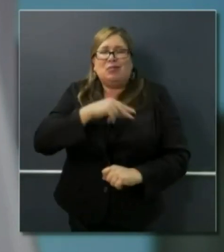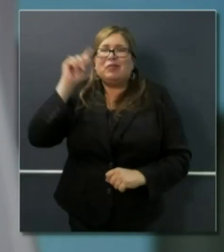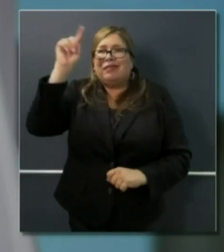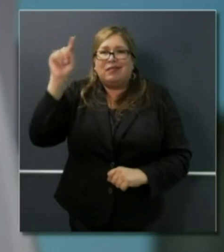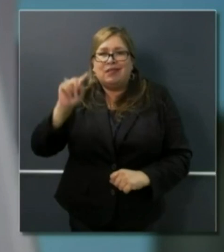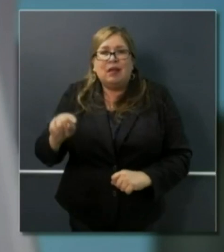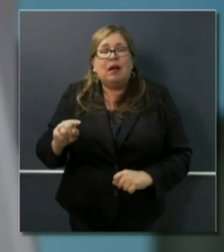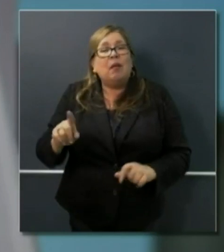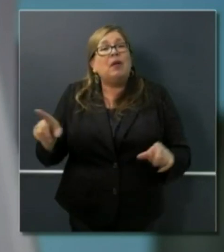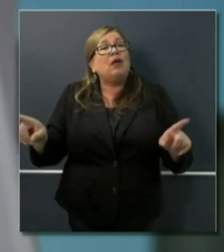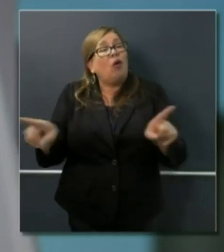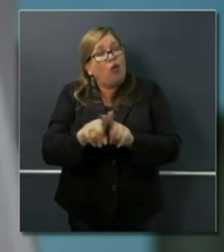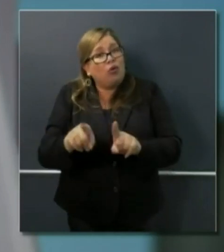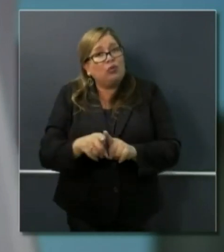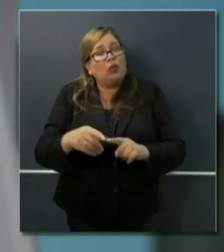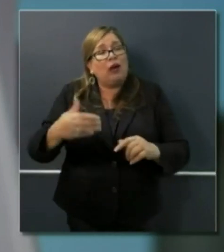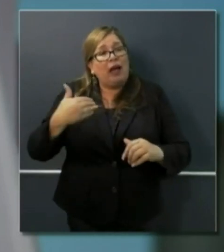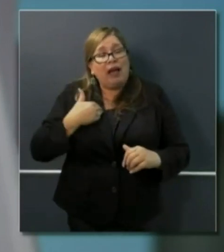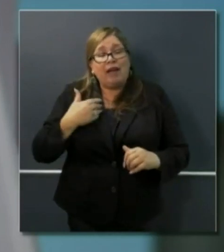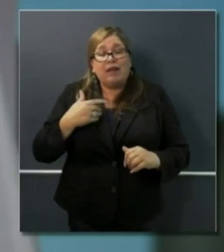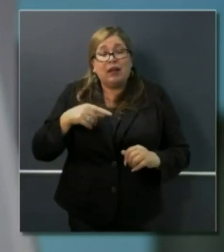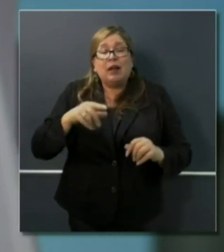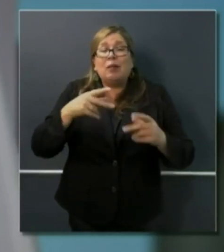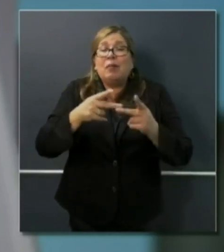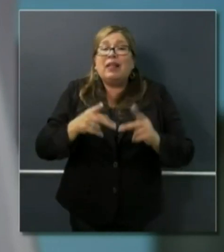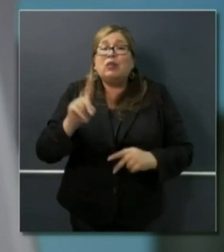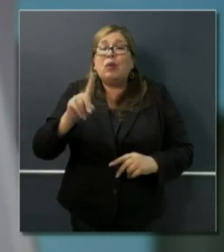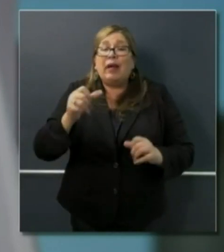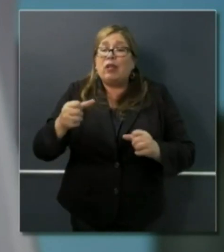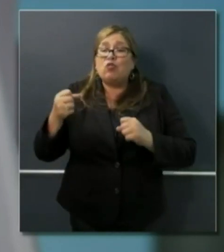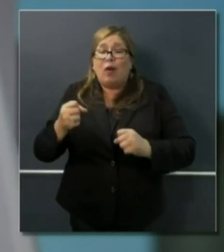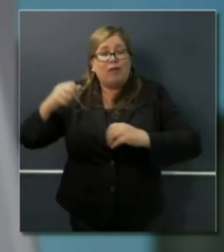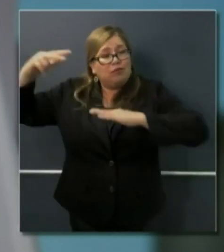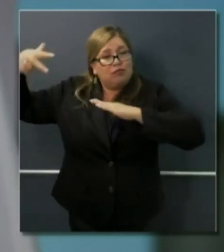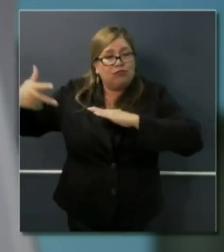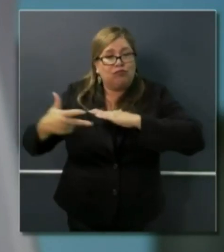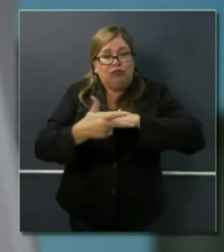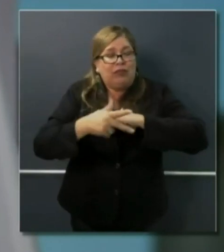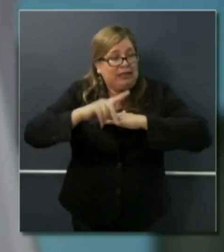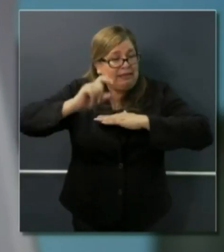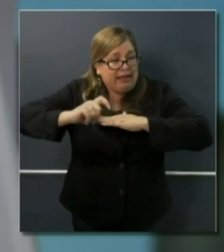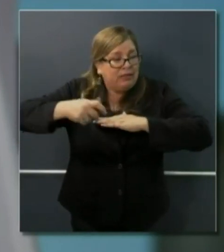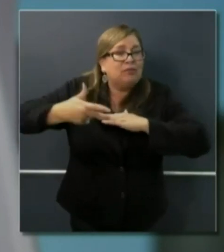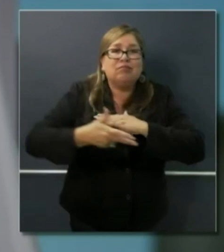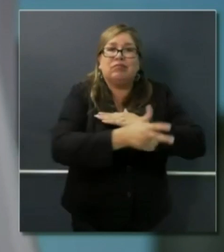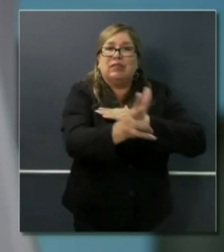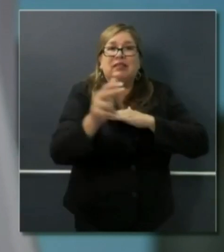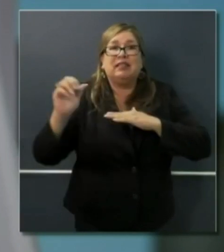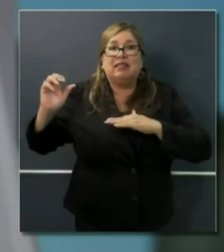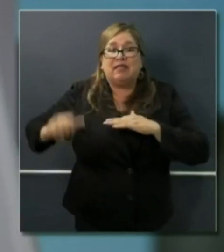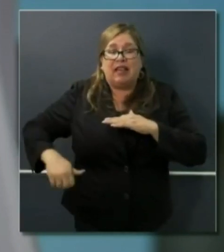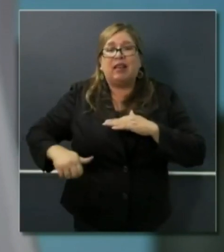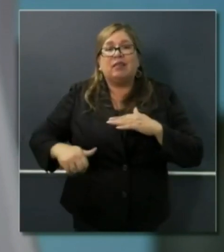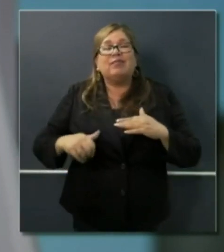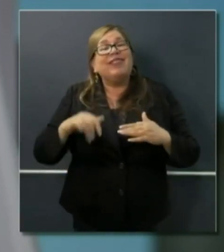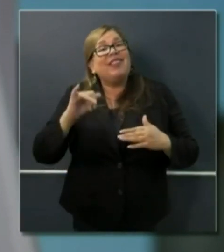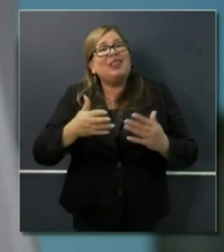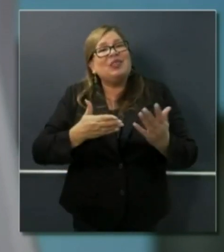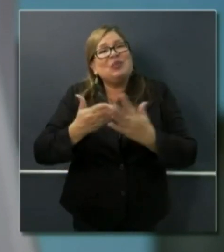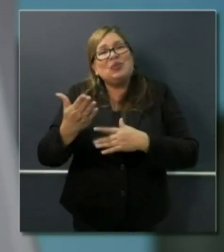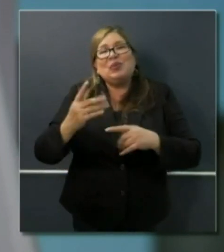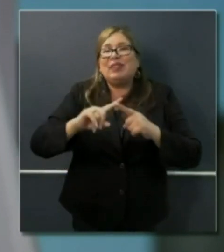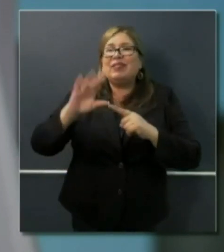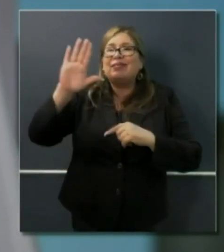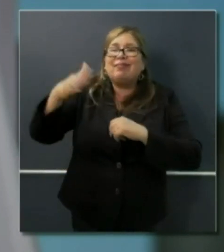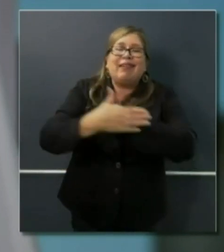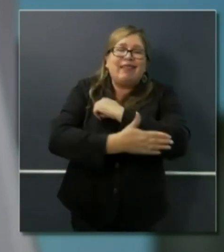additionally, these are the drive-up test centers that are popping up throughout the state through the leadership of counties,